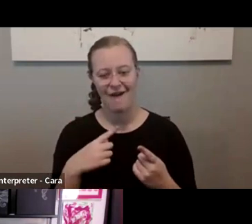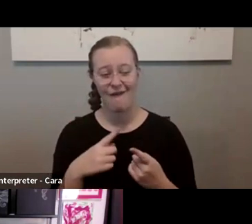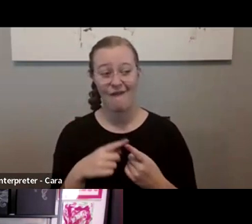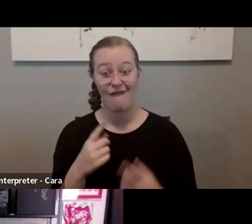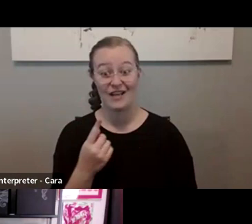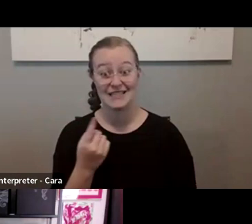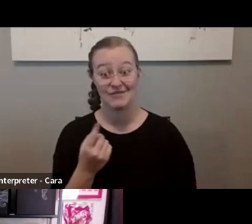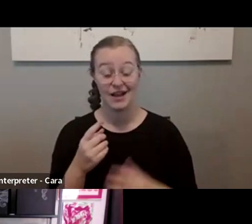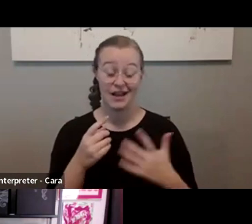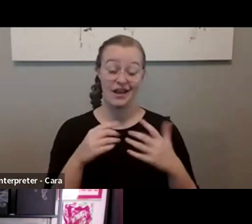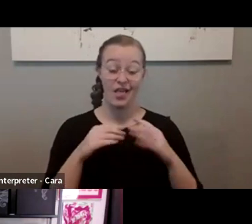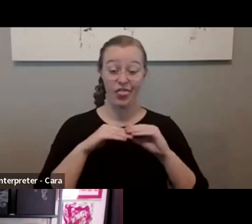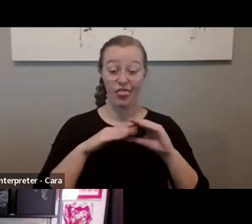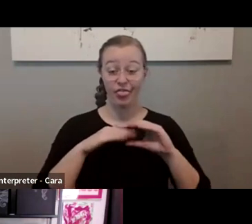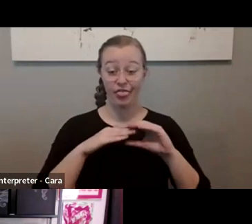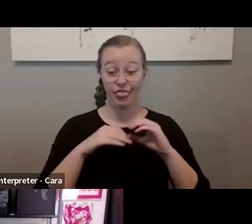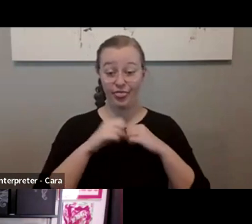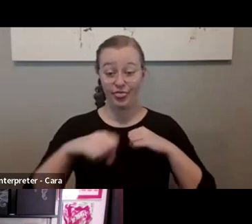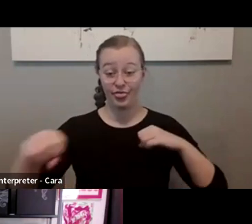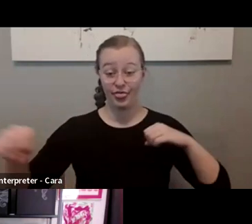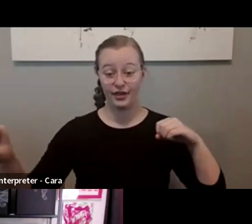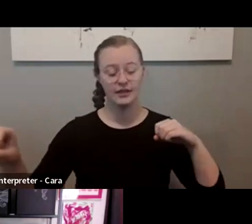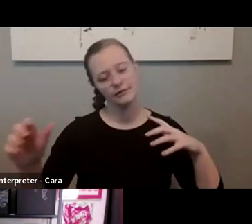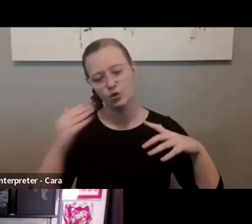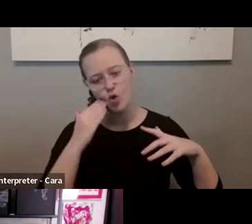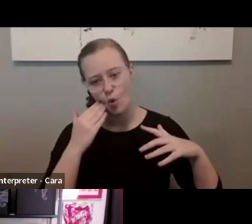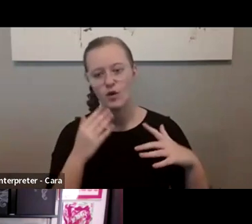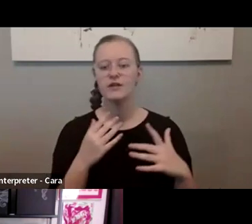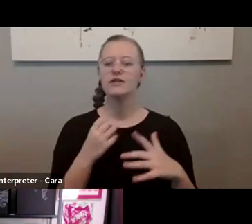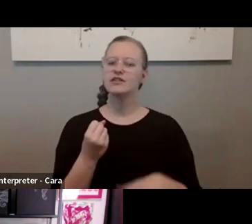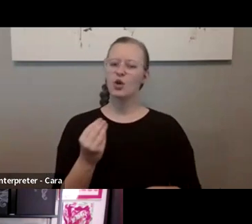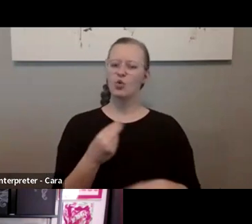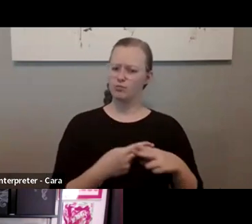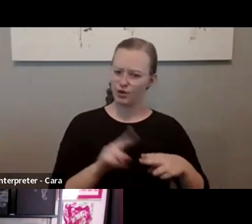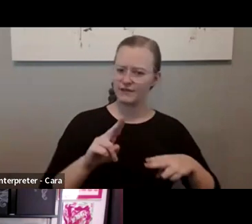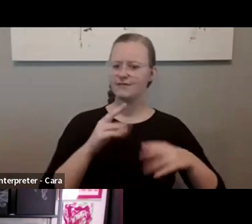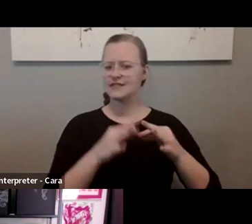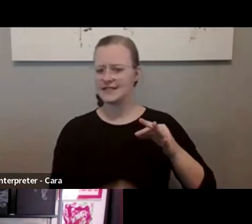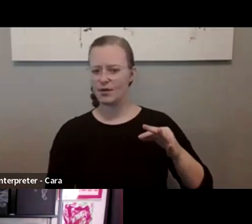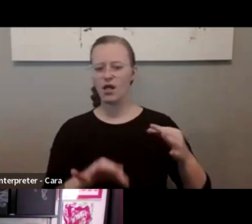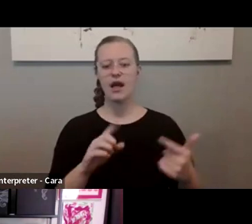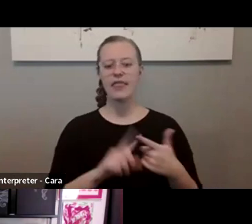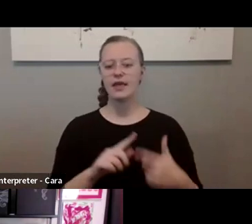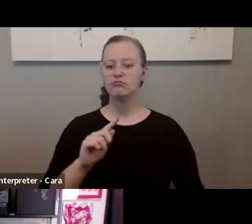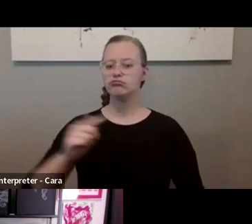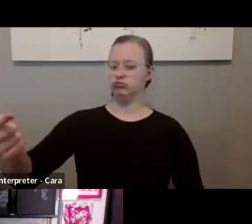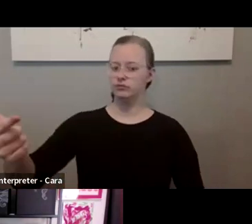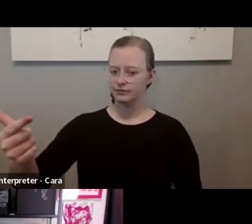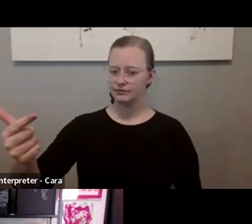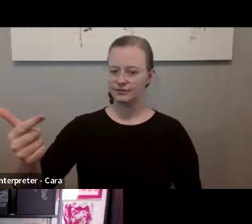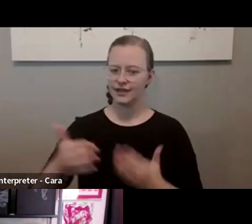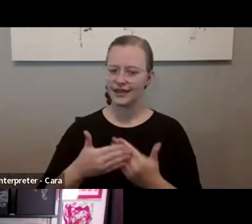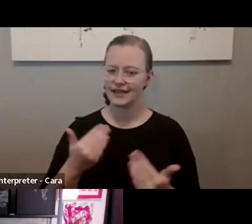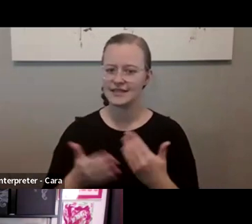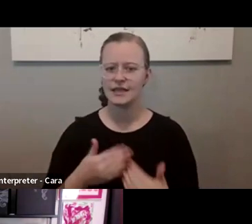too long. So think about staying brief, keeping it simple and then handing it back to the next person. Olivia, did I